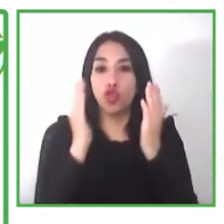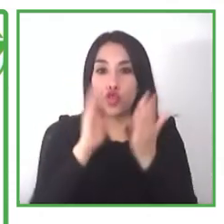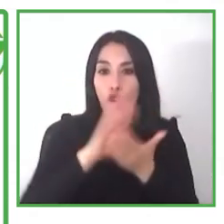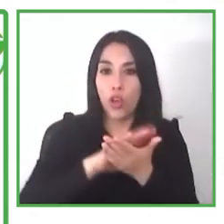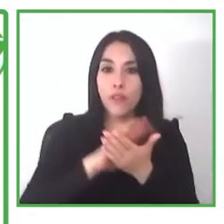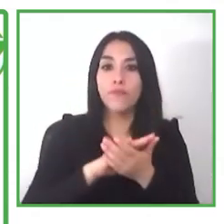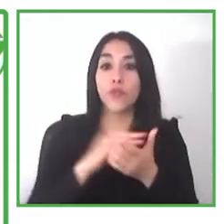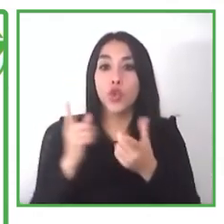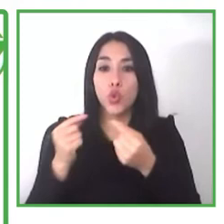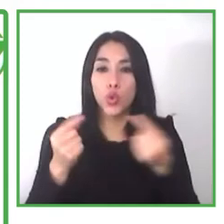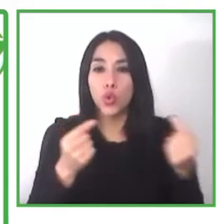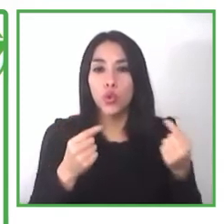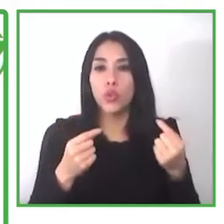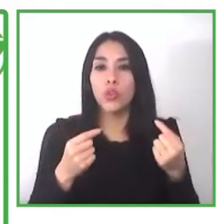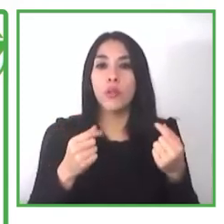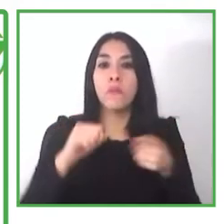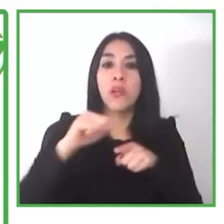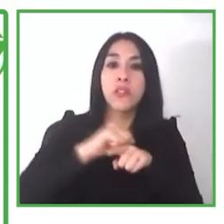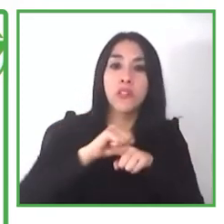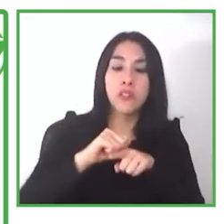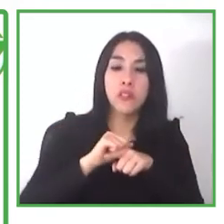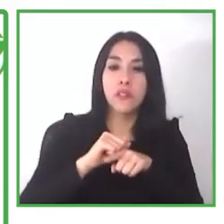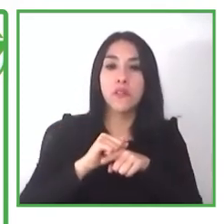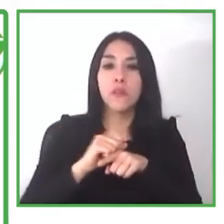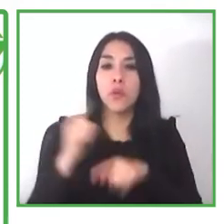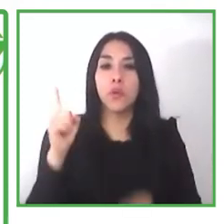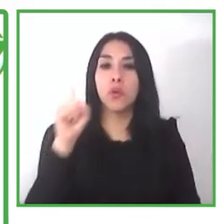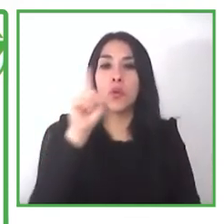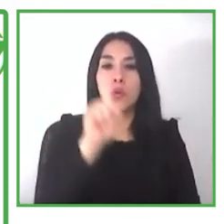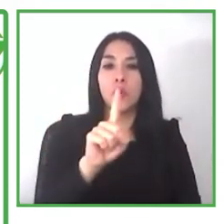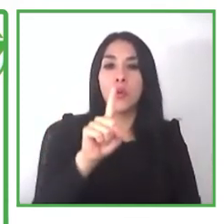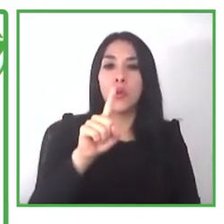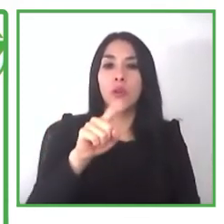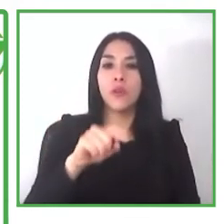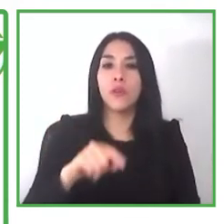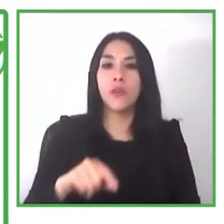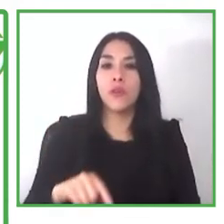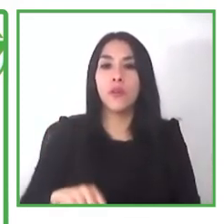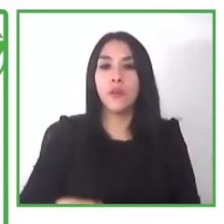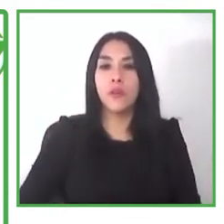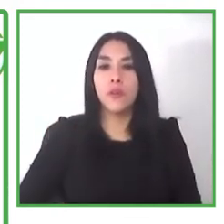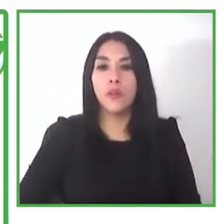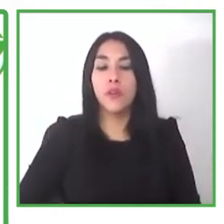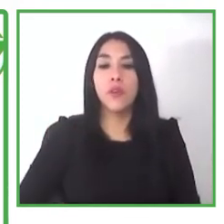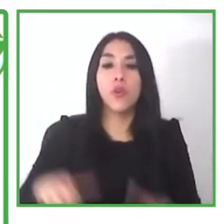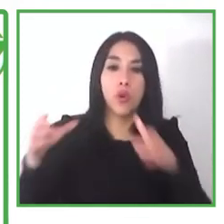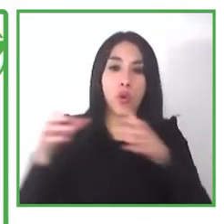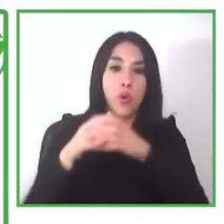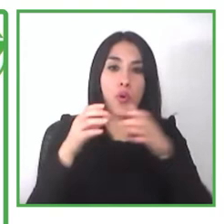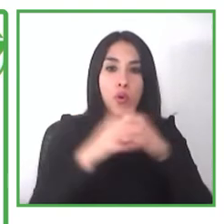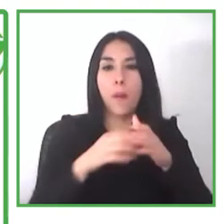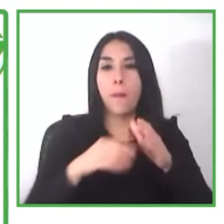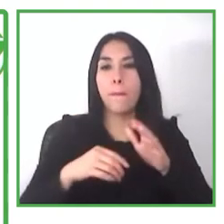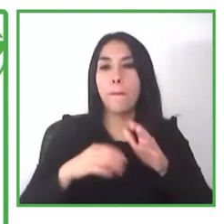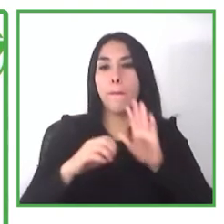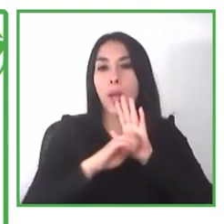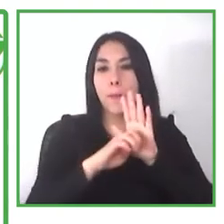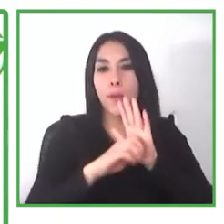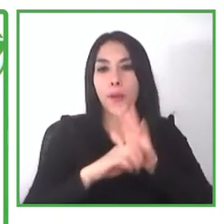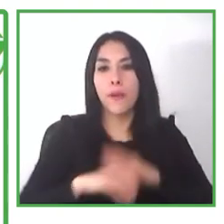to introduce next and um pants is on a foundation from barcelona in spain that gave us um